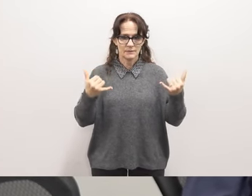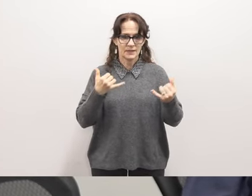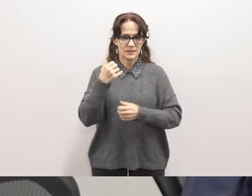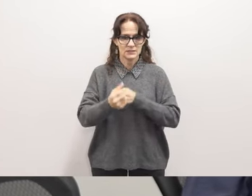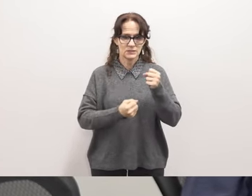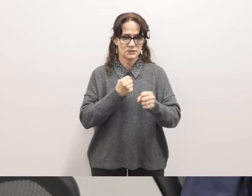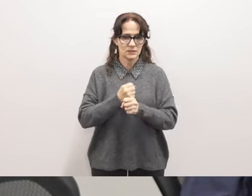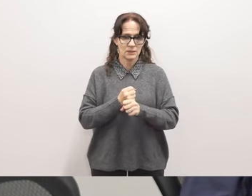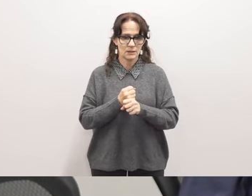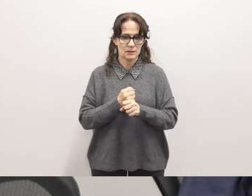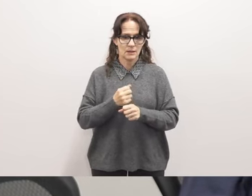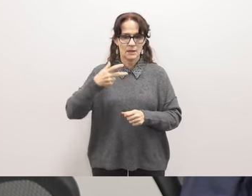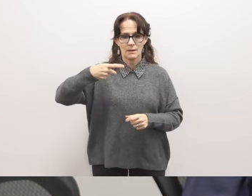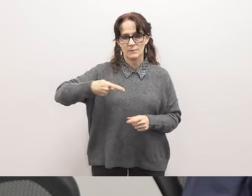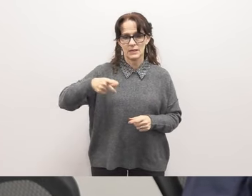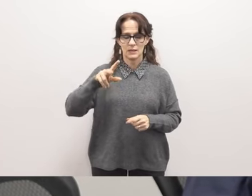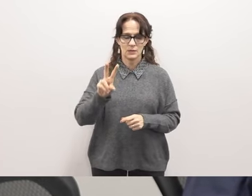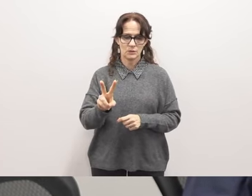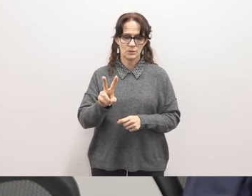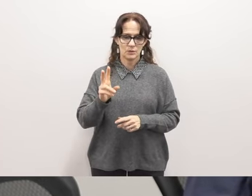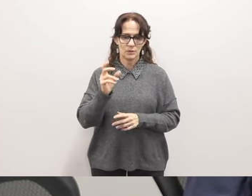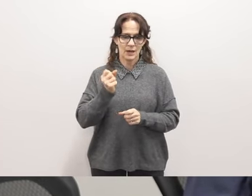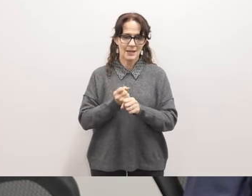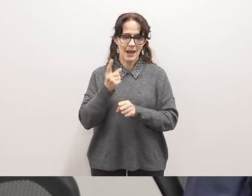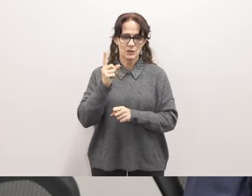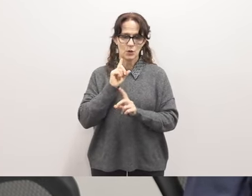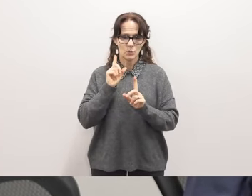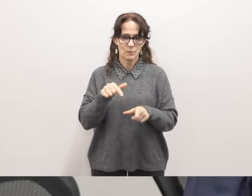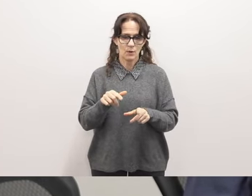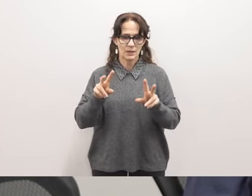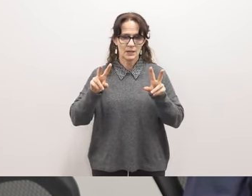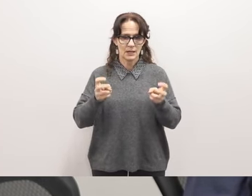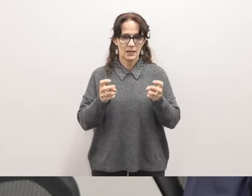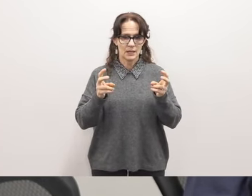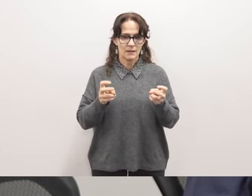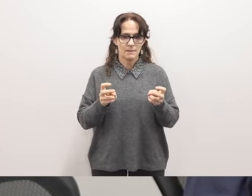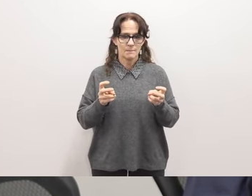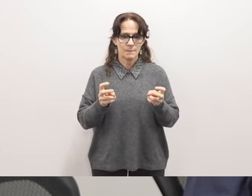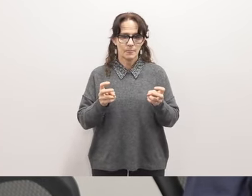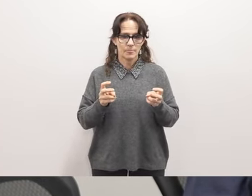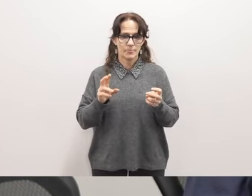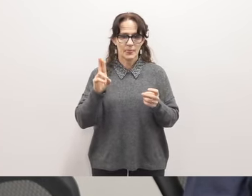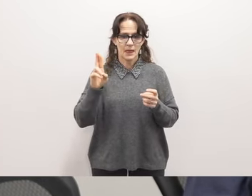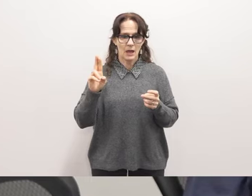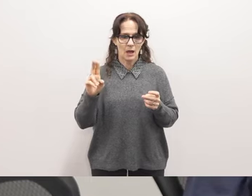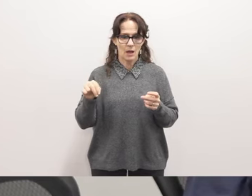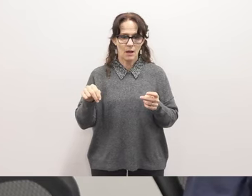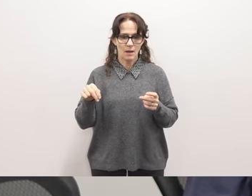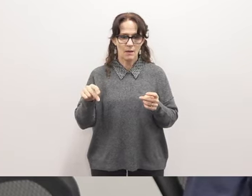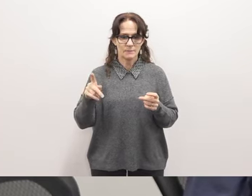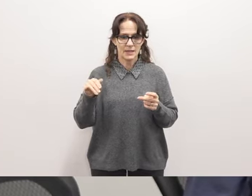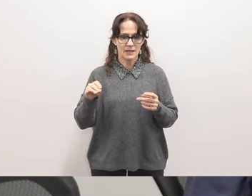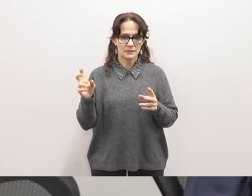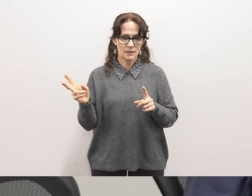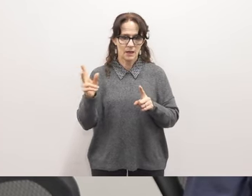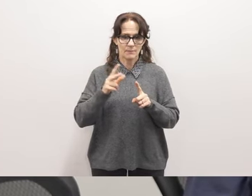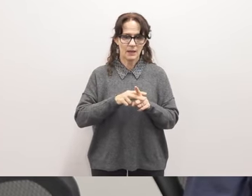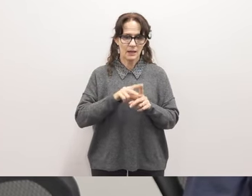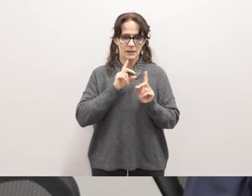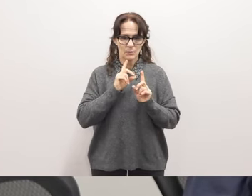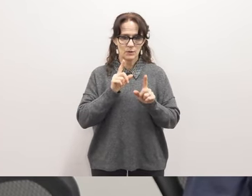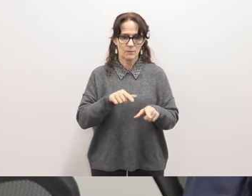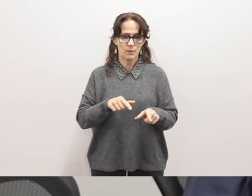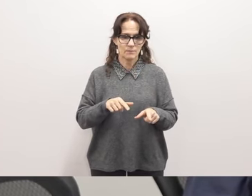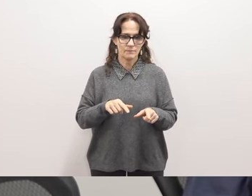p2 and annual reporting last year we had some issues just with um updates being um applied and reported